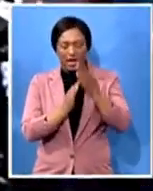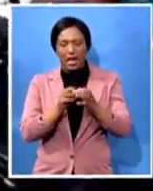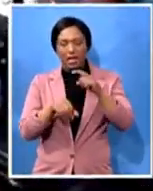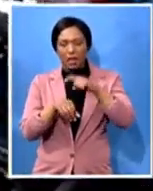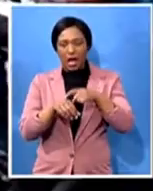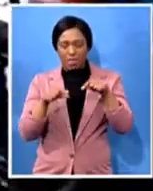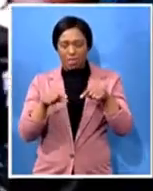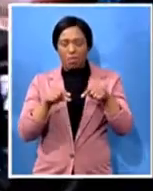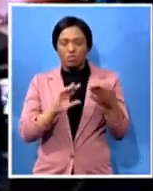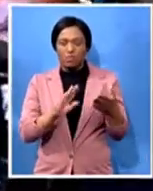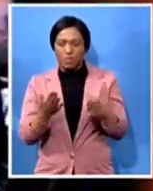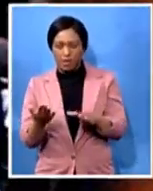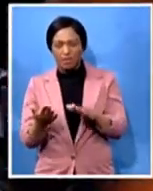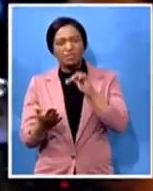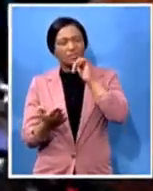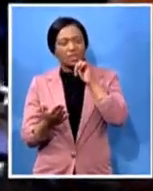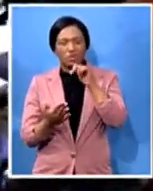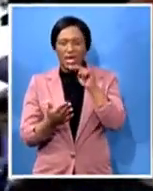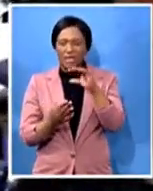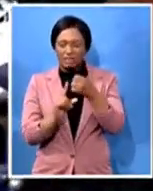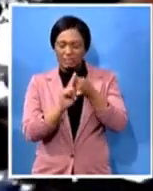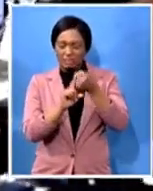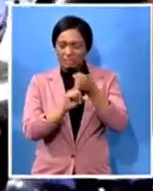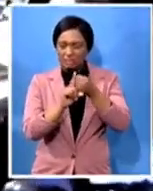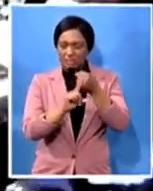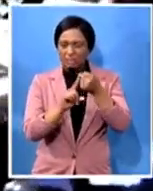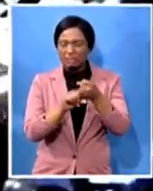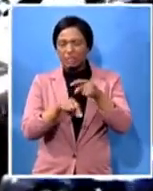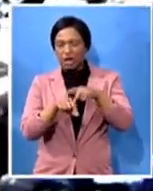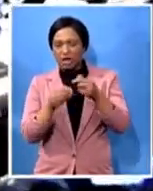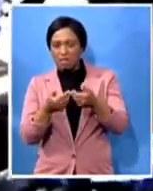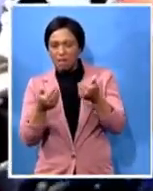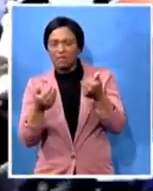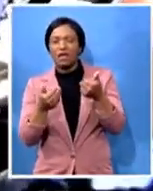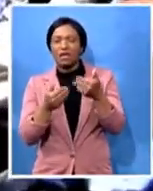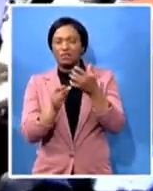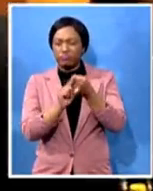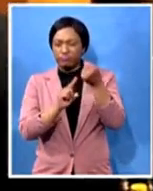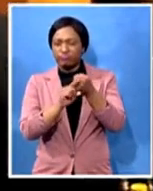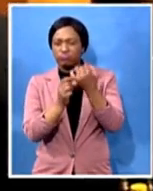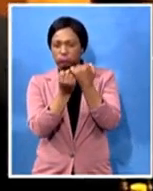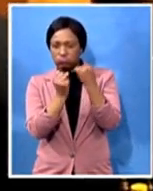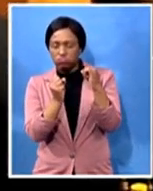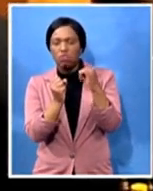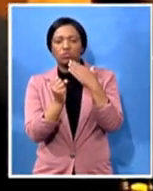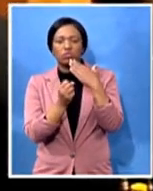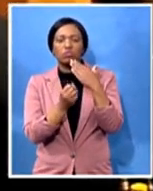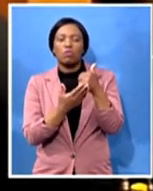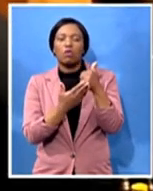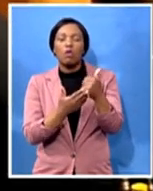and to servicing his people that's why he managed to put